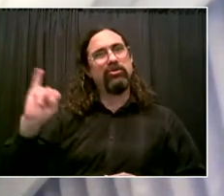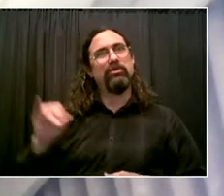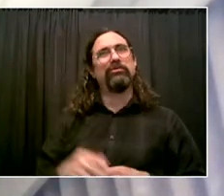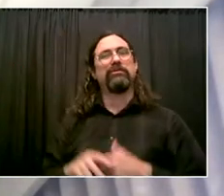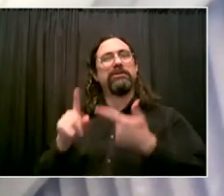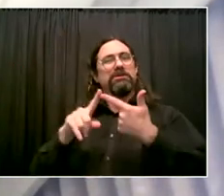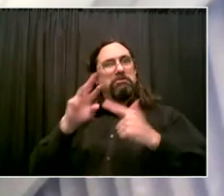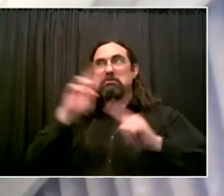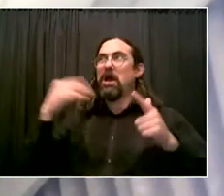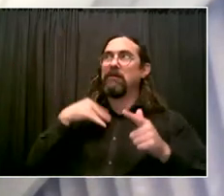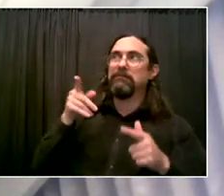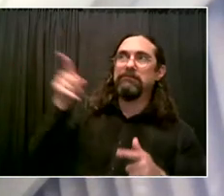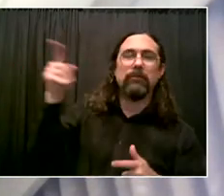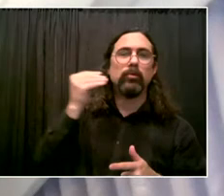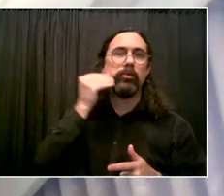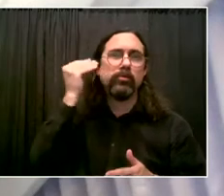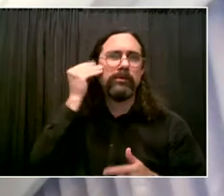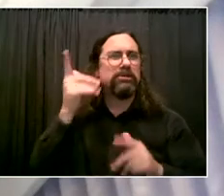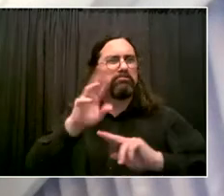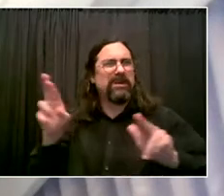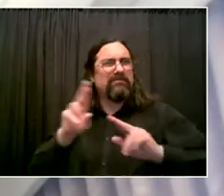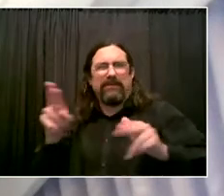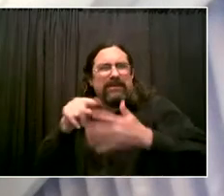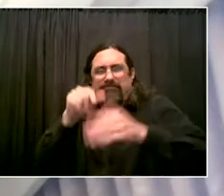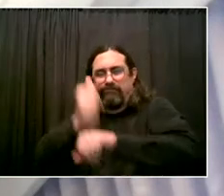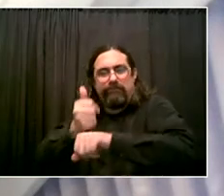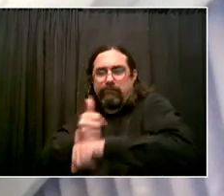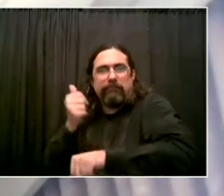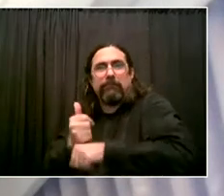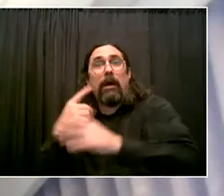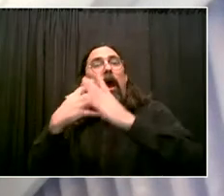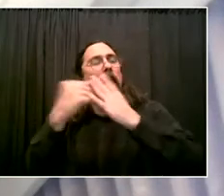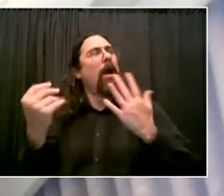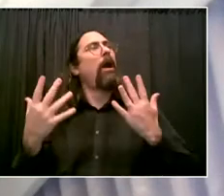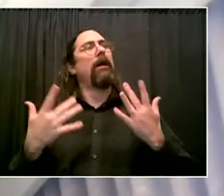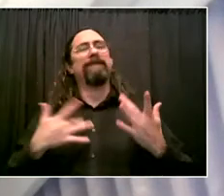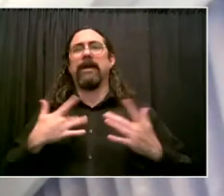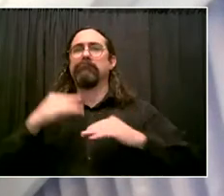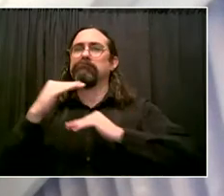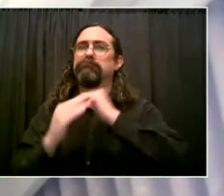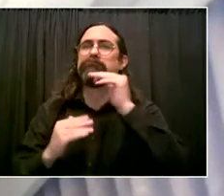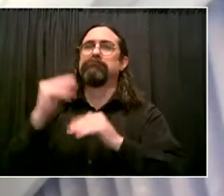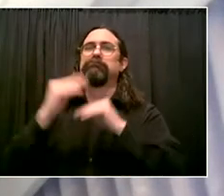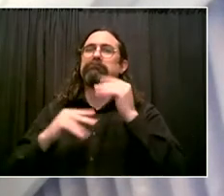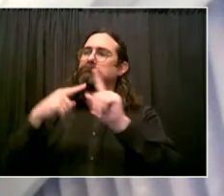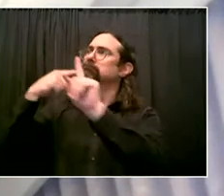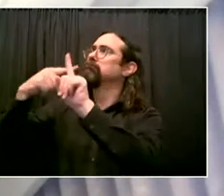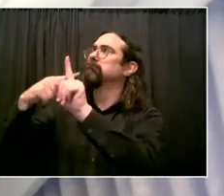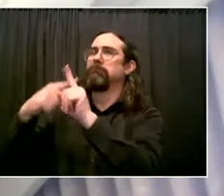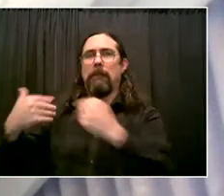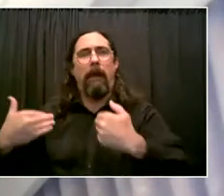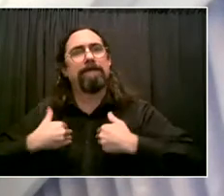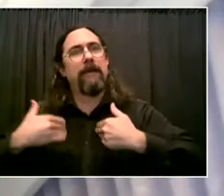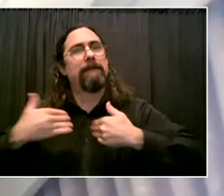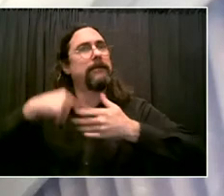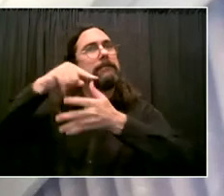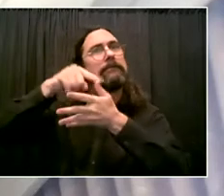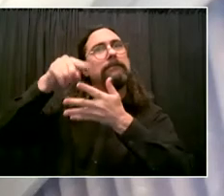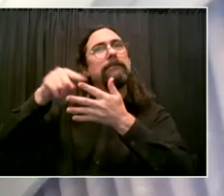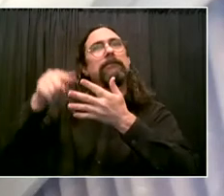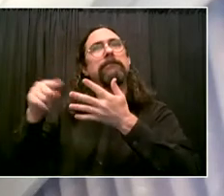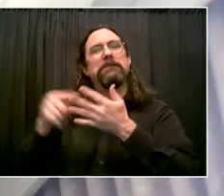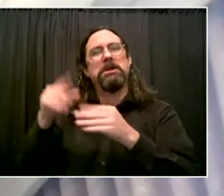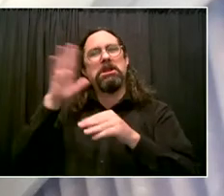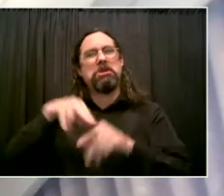I mean, because it's not, you know, outside people coming in and destroying it. And I also understand that this, this is happening because